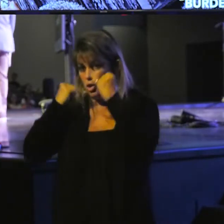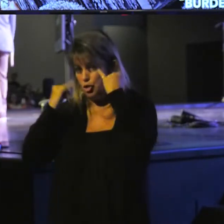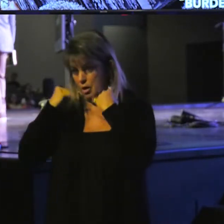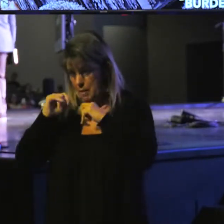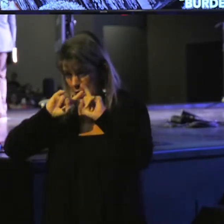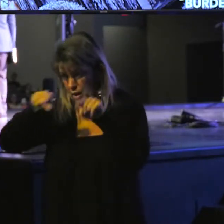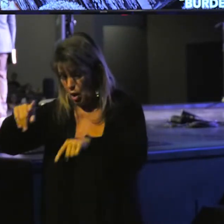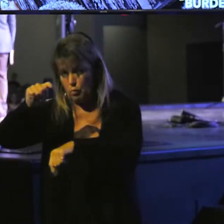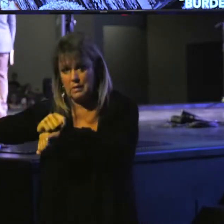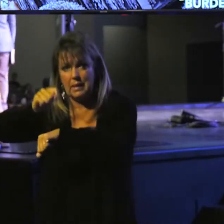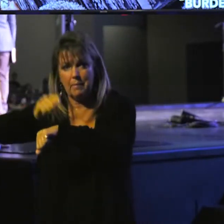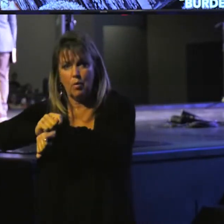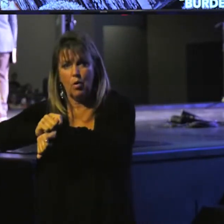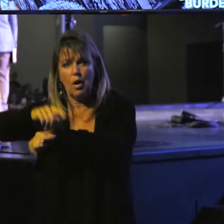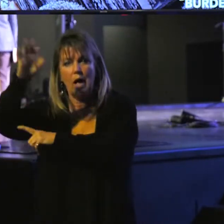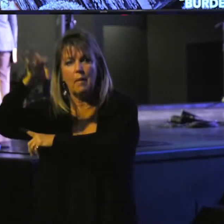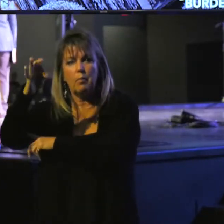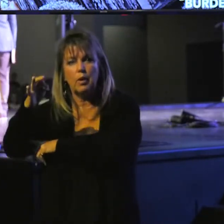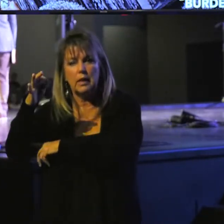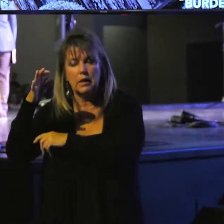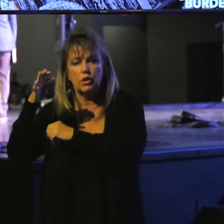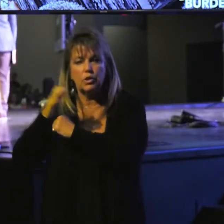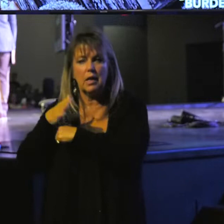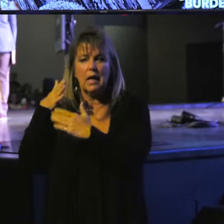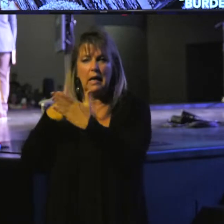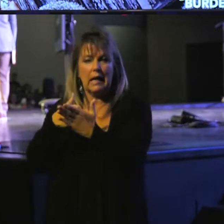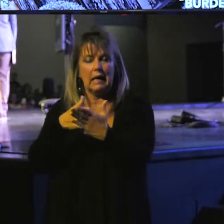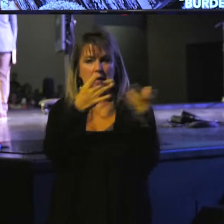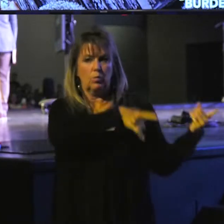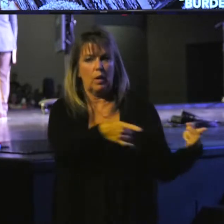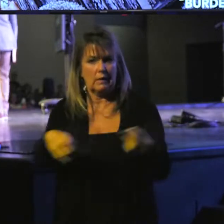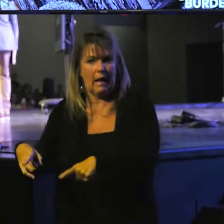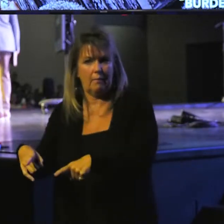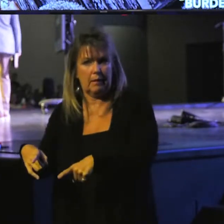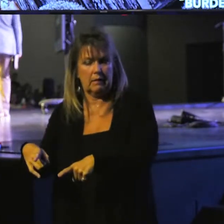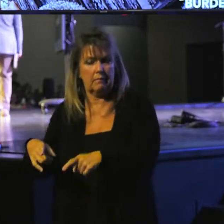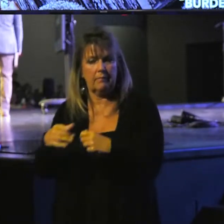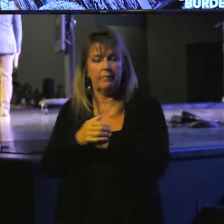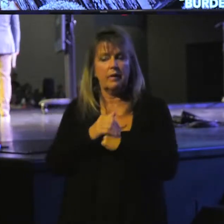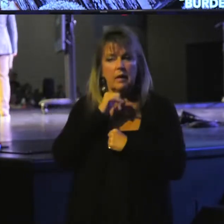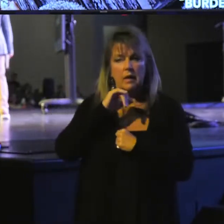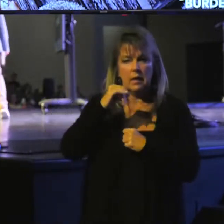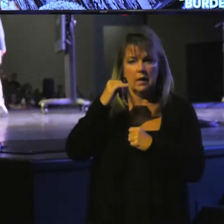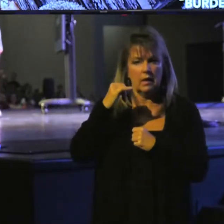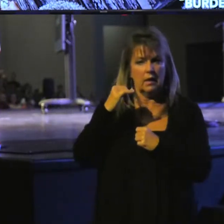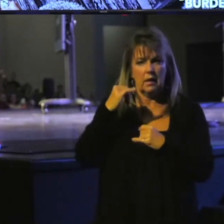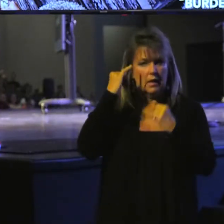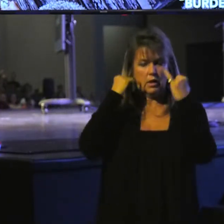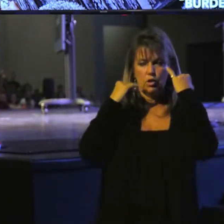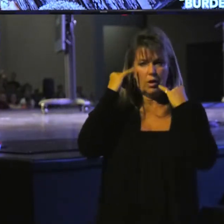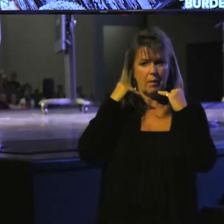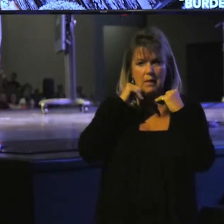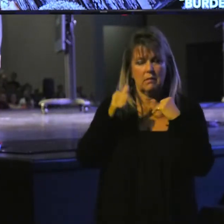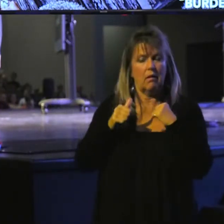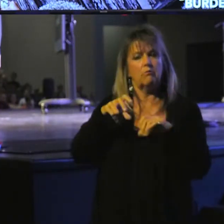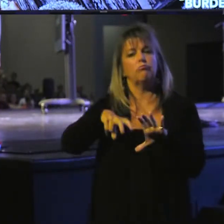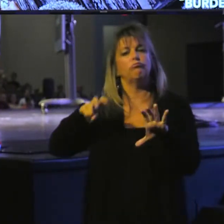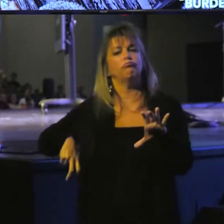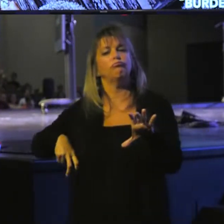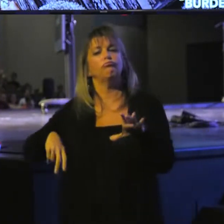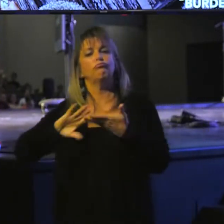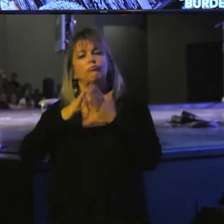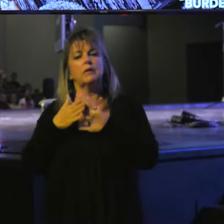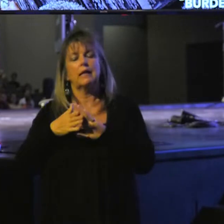to the temple and preach against what is happening. So it's not that Jeremiah's on the outpost. He's not on the outskirts of town.